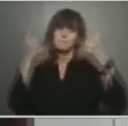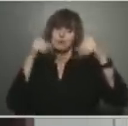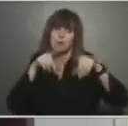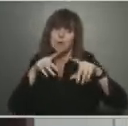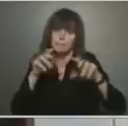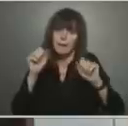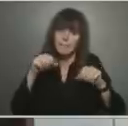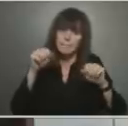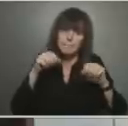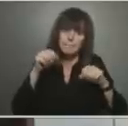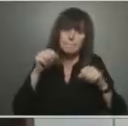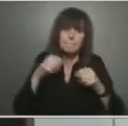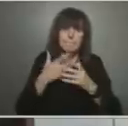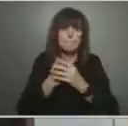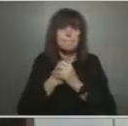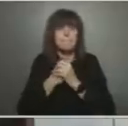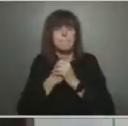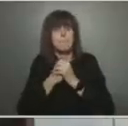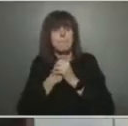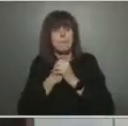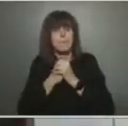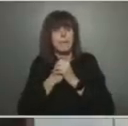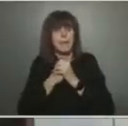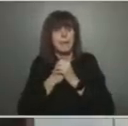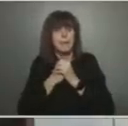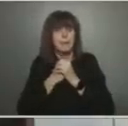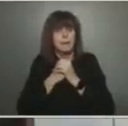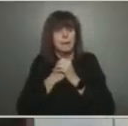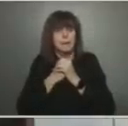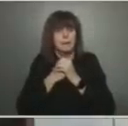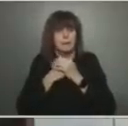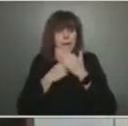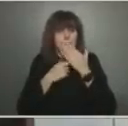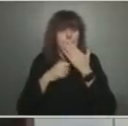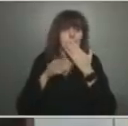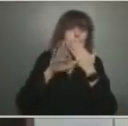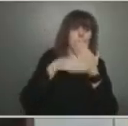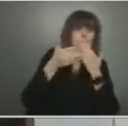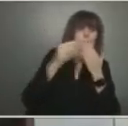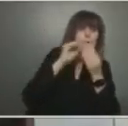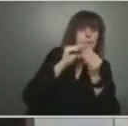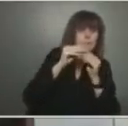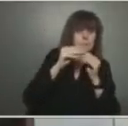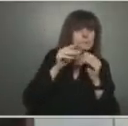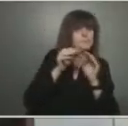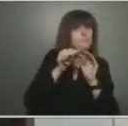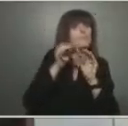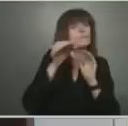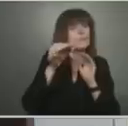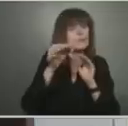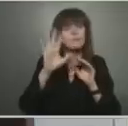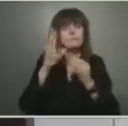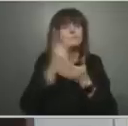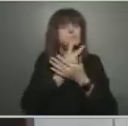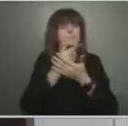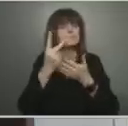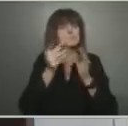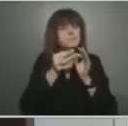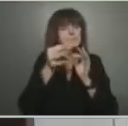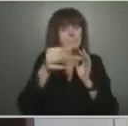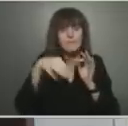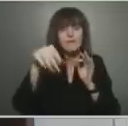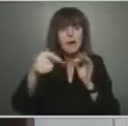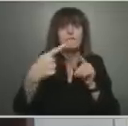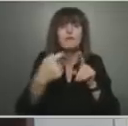outbreak, given that we've got access to healthcare and an ability to try to protect people through hospitalization and intensive care unit